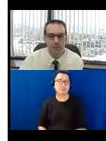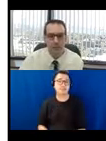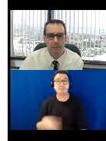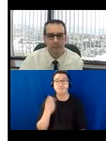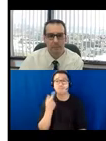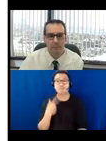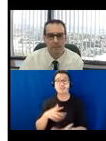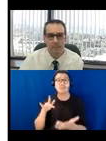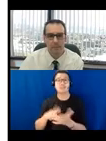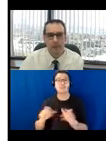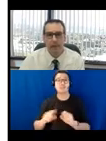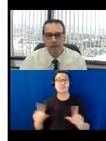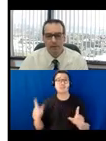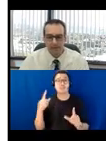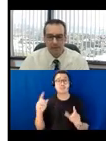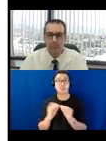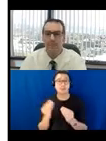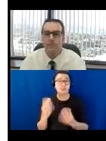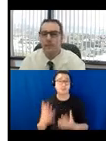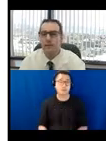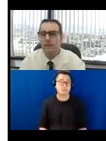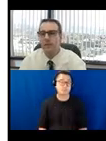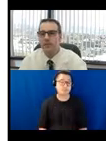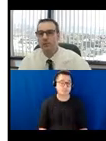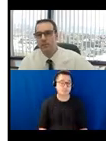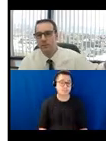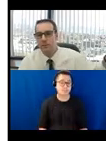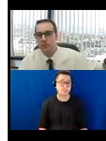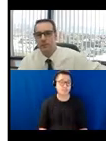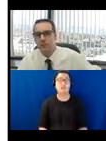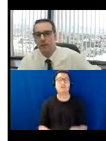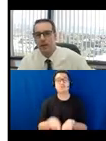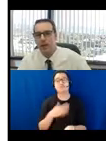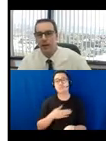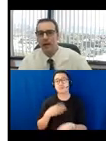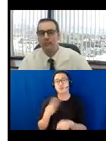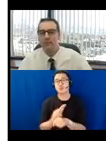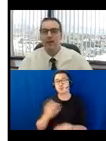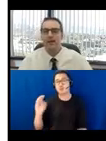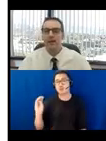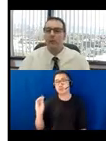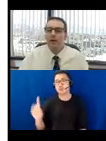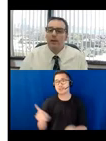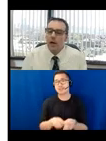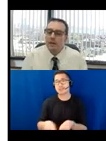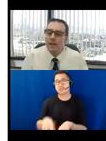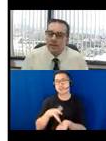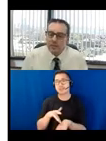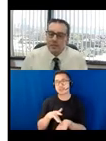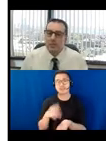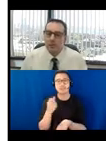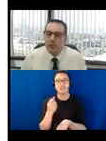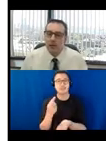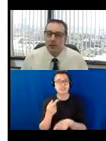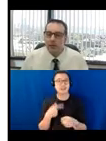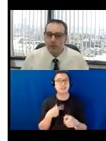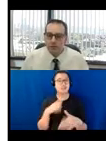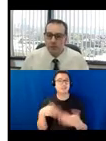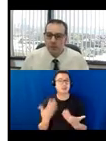information. And finally, please use MOD as a resource. I provided here a way to contact us.